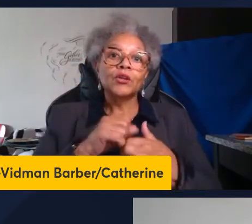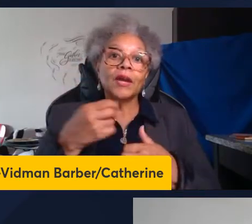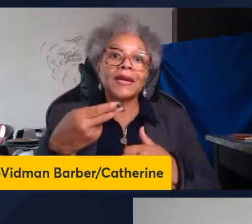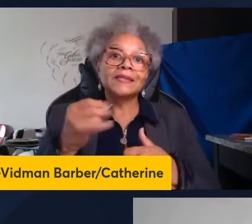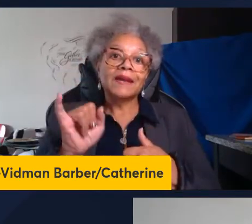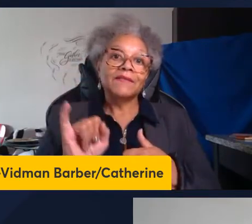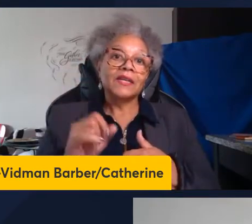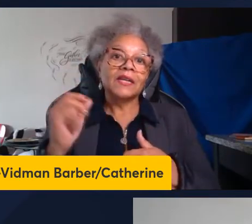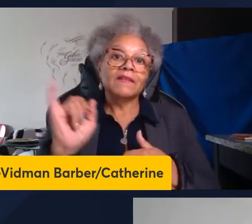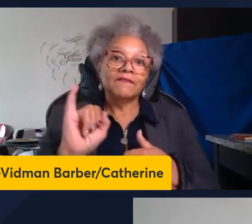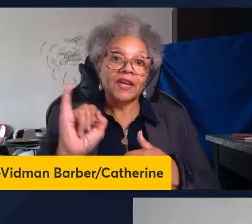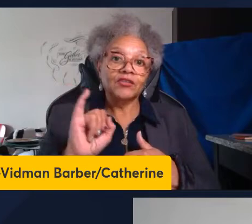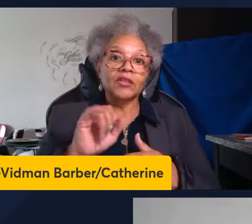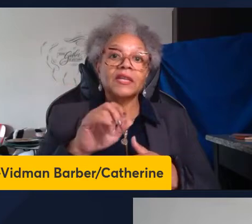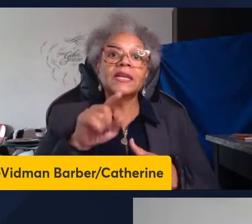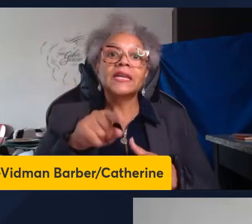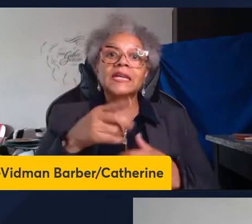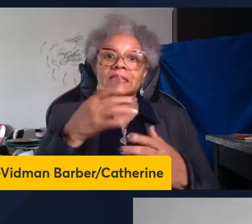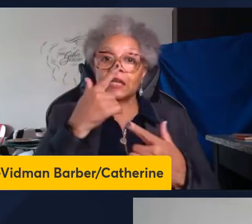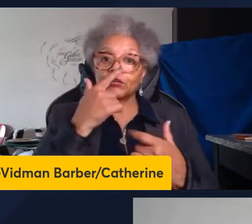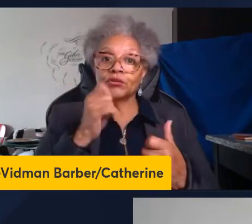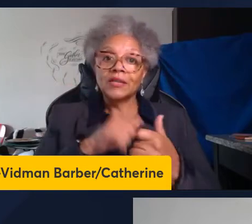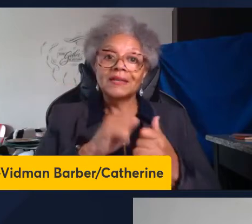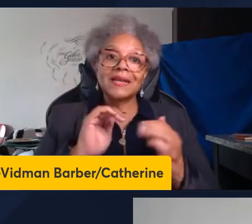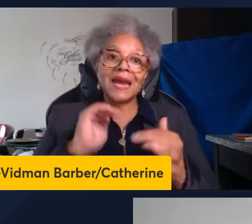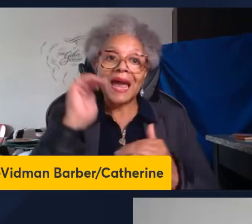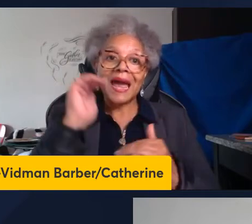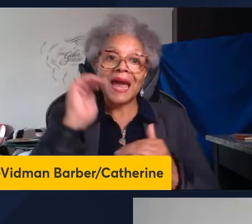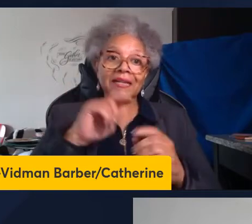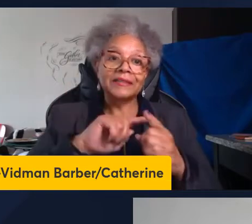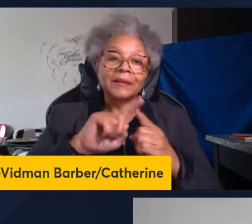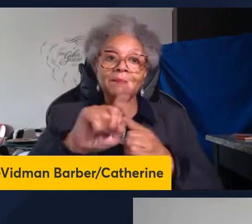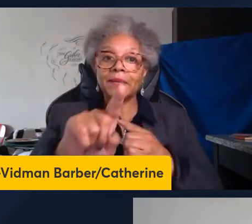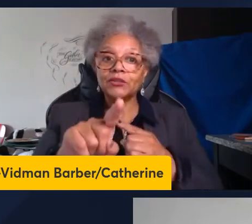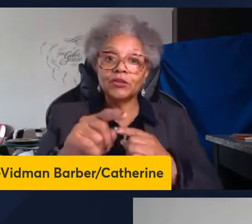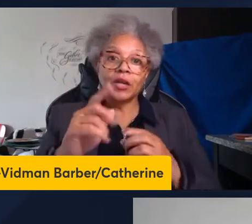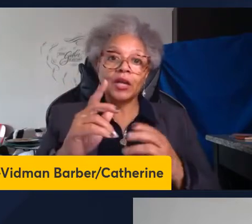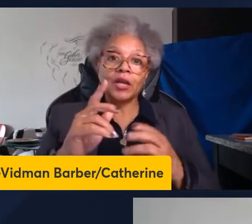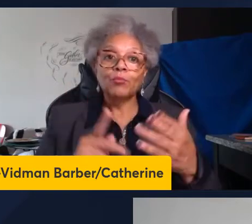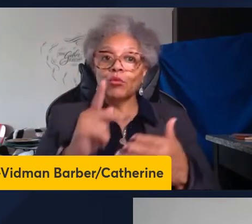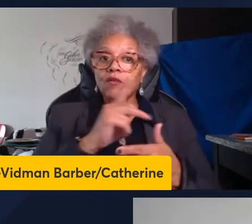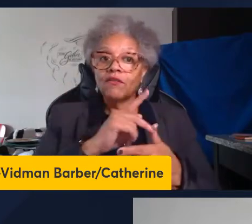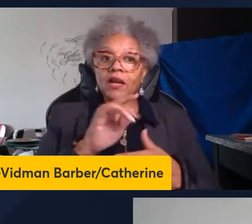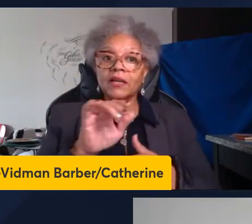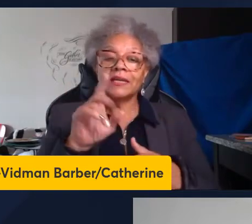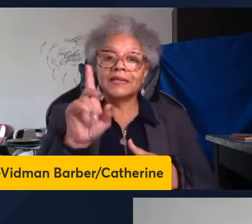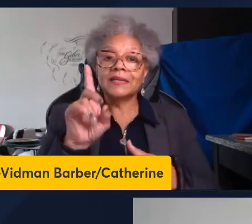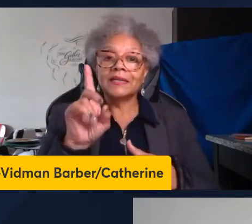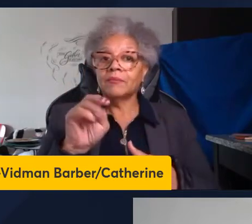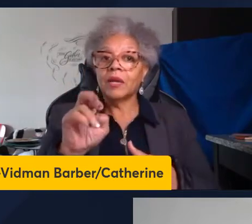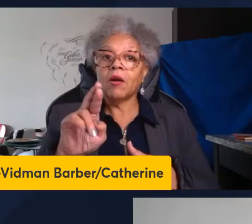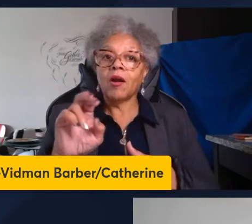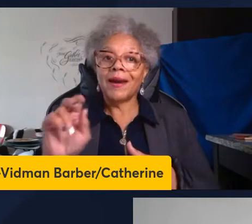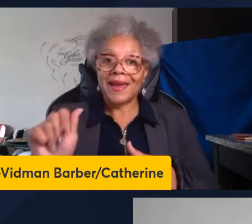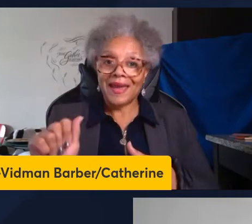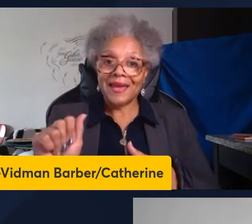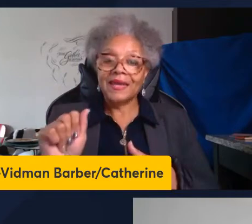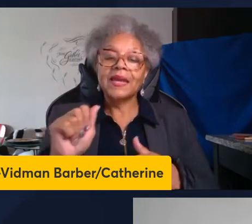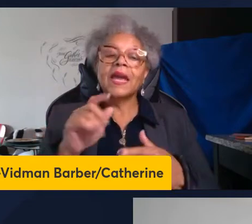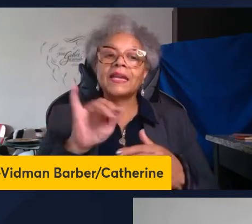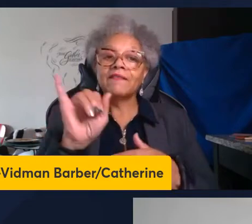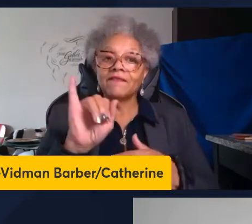rafael is interested in high dimensional immune profiling and single cell RNA sequencing in the context of infectious diseases